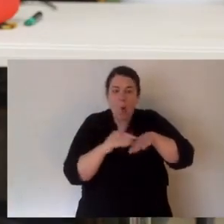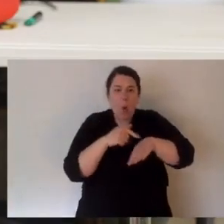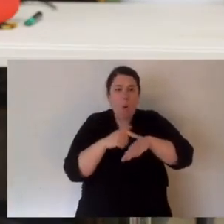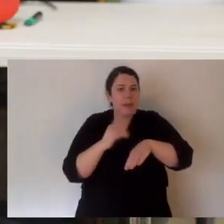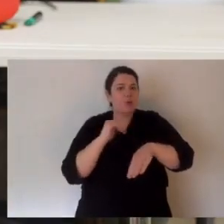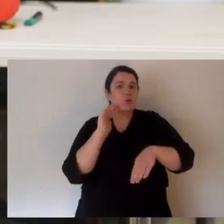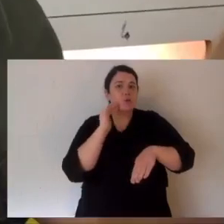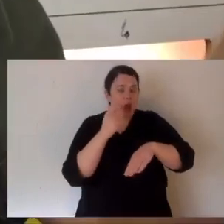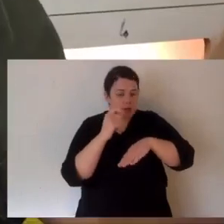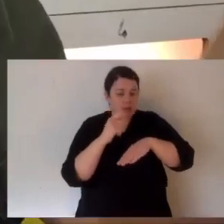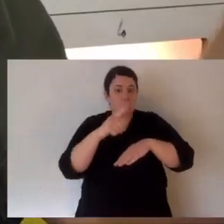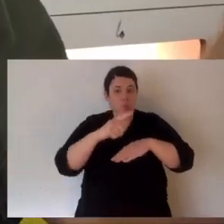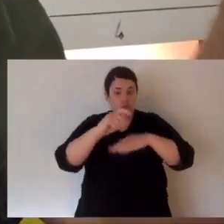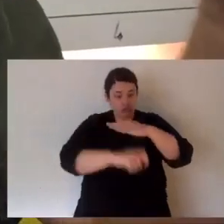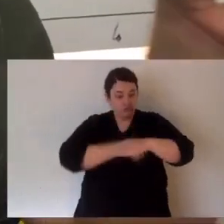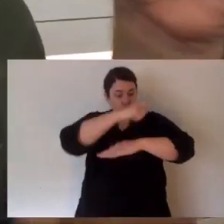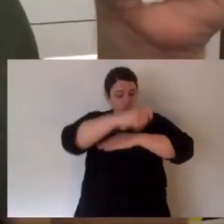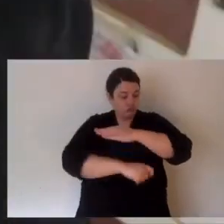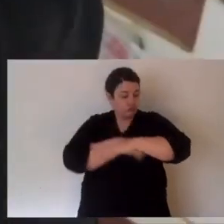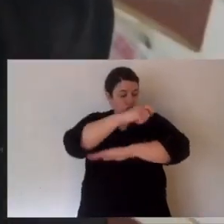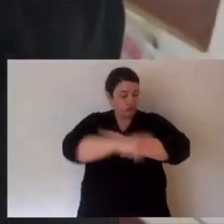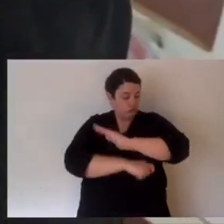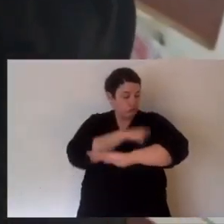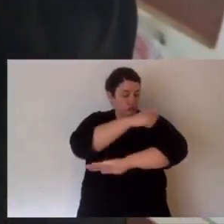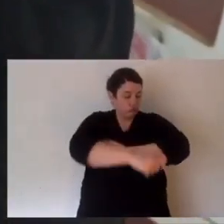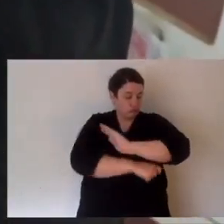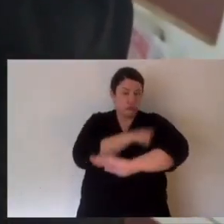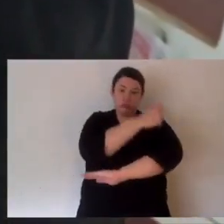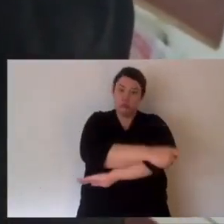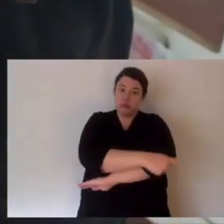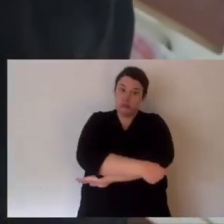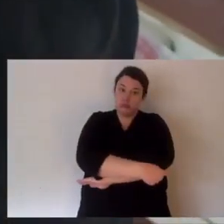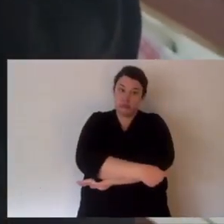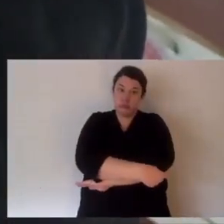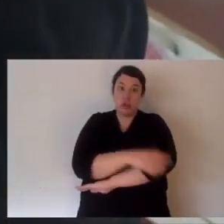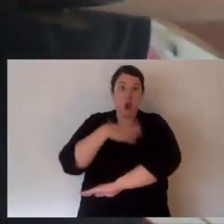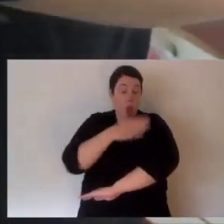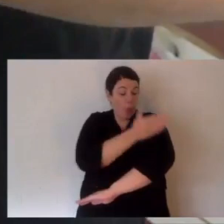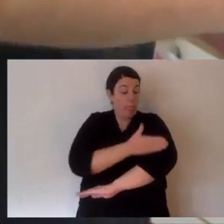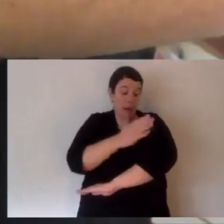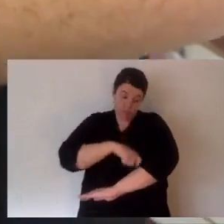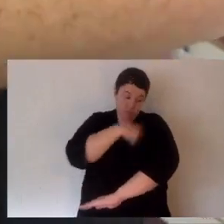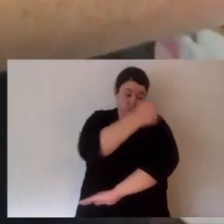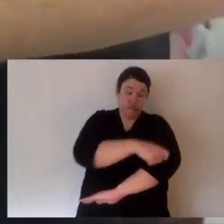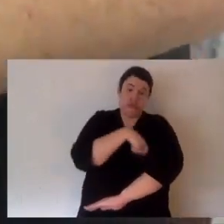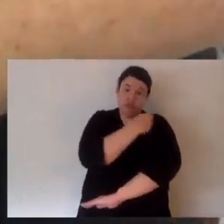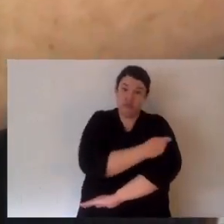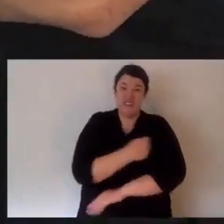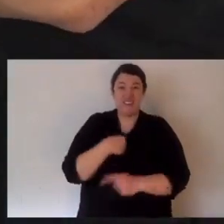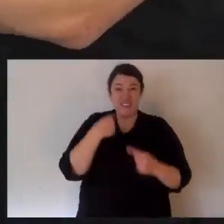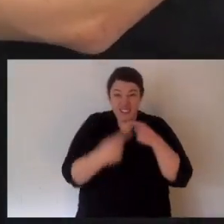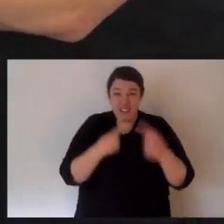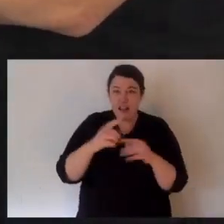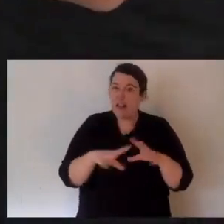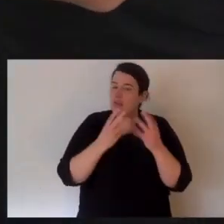tight. And you roll it up your arm to the right pressure. If you're wearing jewellery, your fingers are going to swell. Take them off. Go